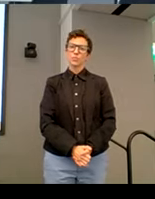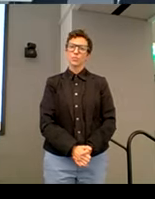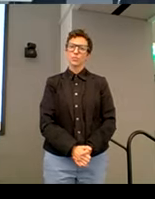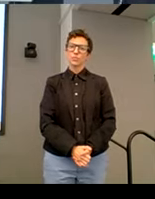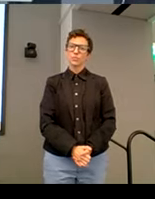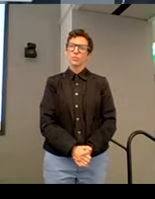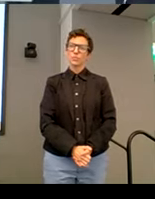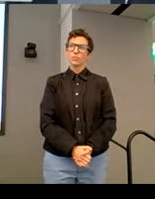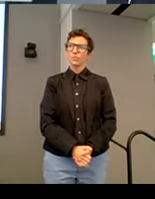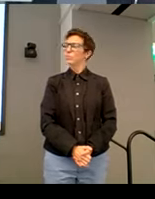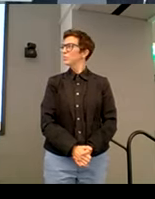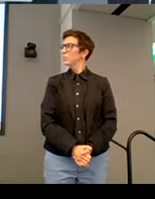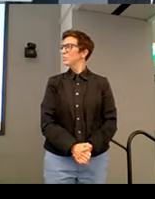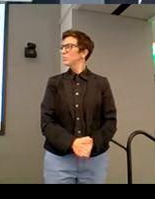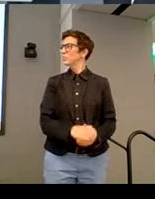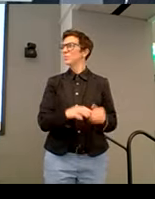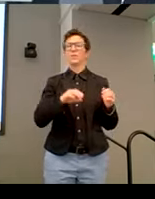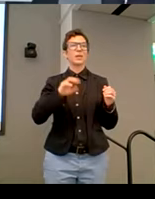Oh, okay. Where's the camera?